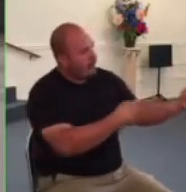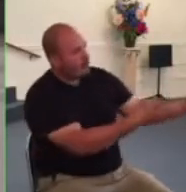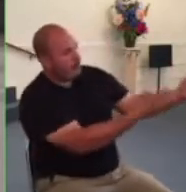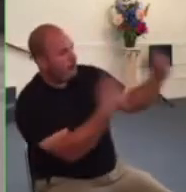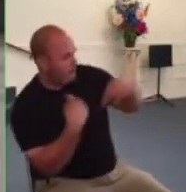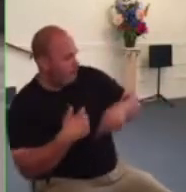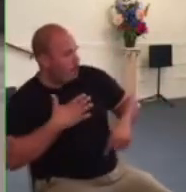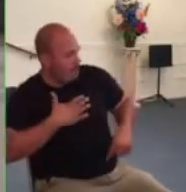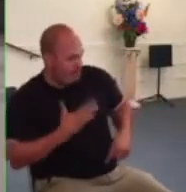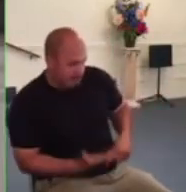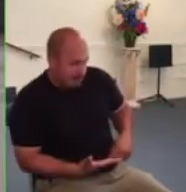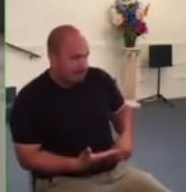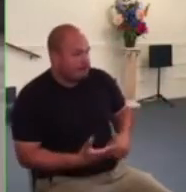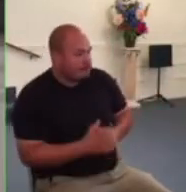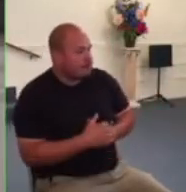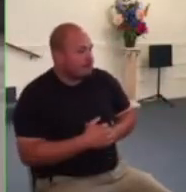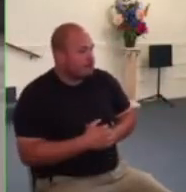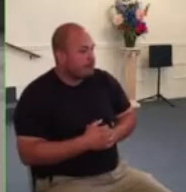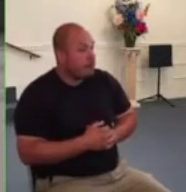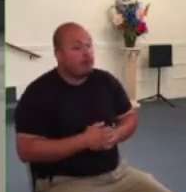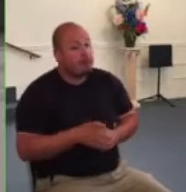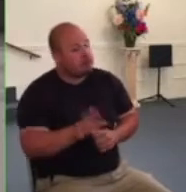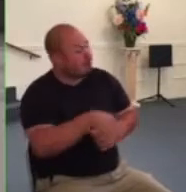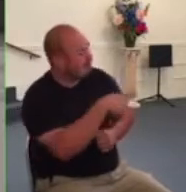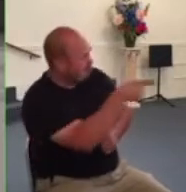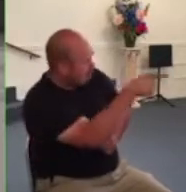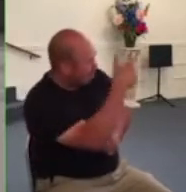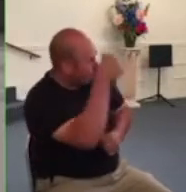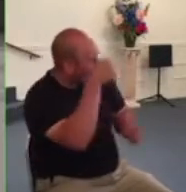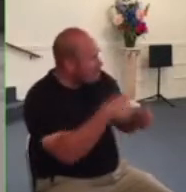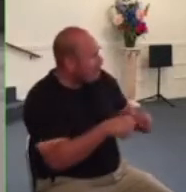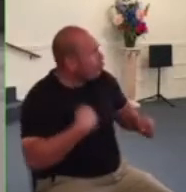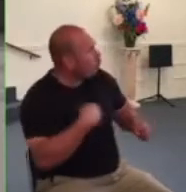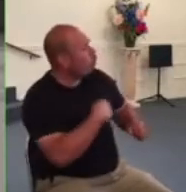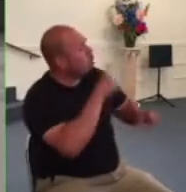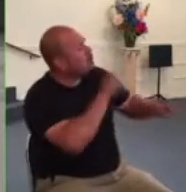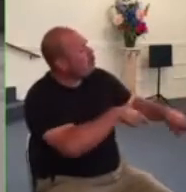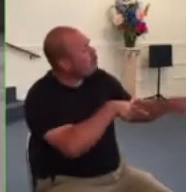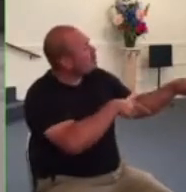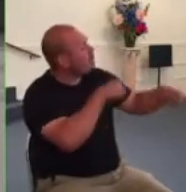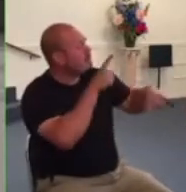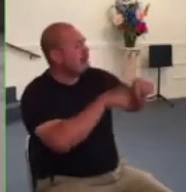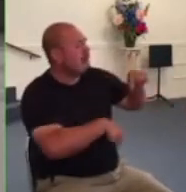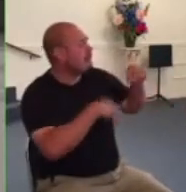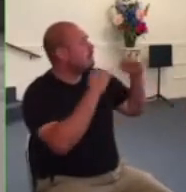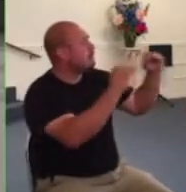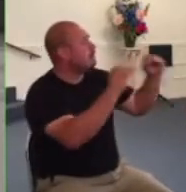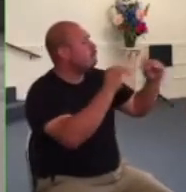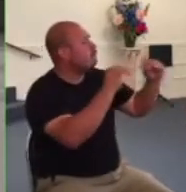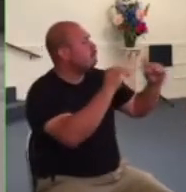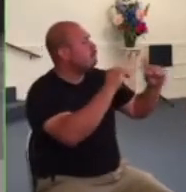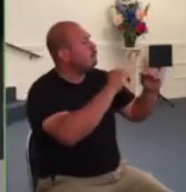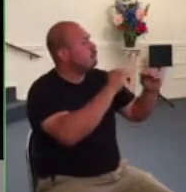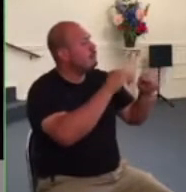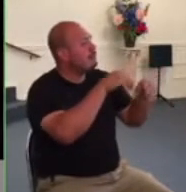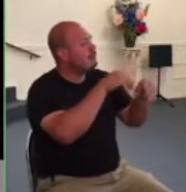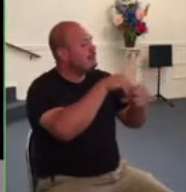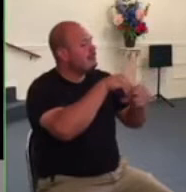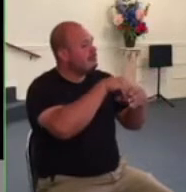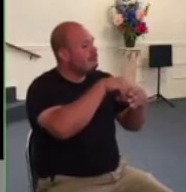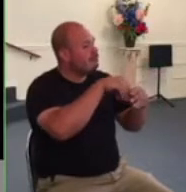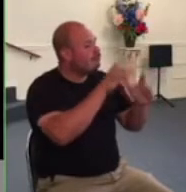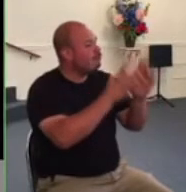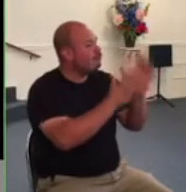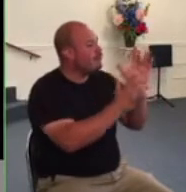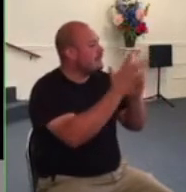that they were ordered not to teach in jesus name but peter replies much like he did in chapter 4 we must obey god